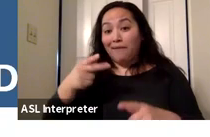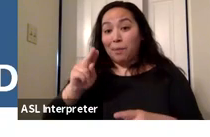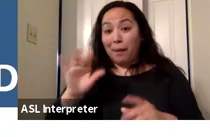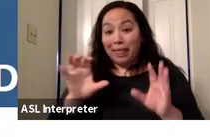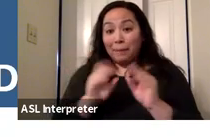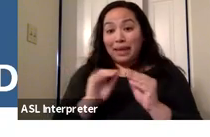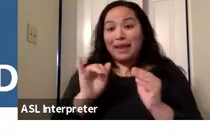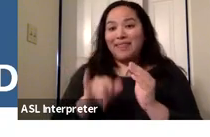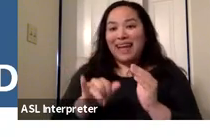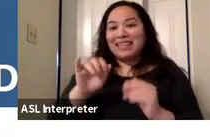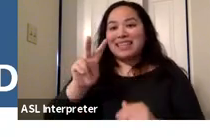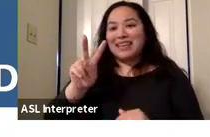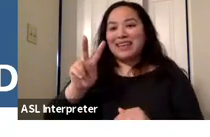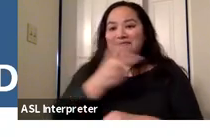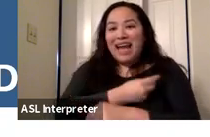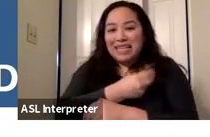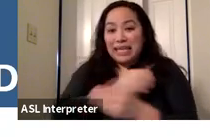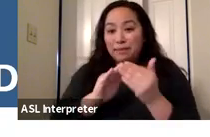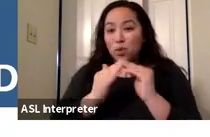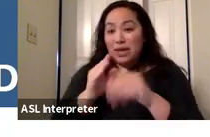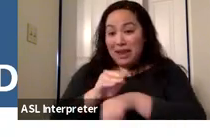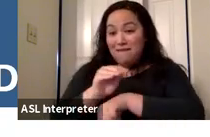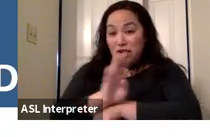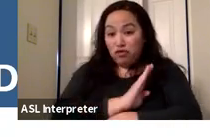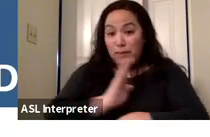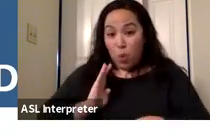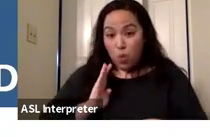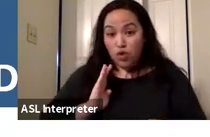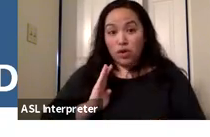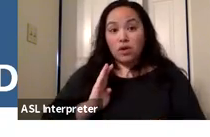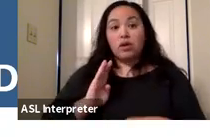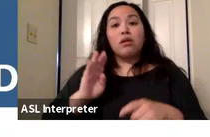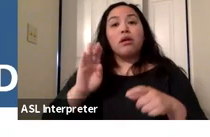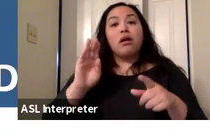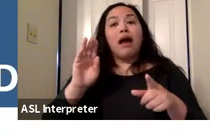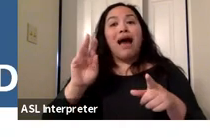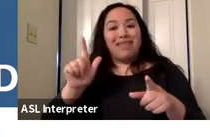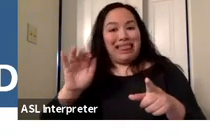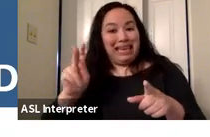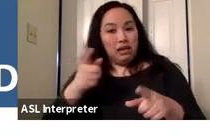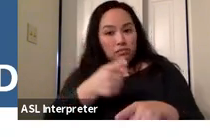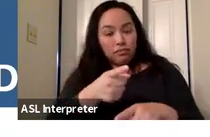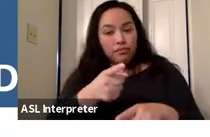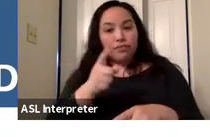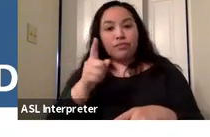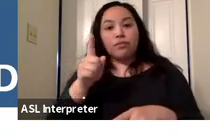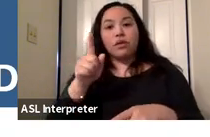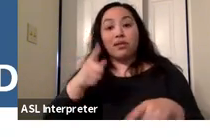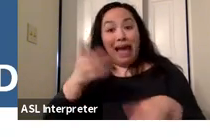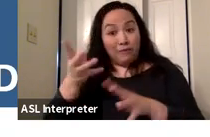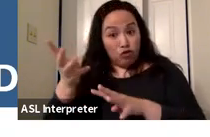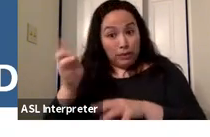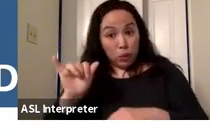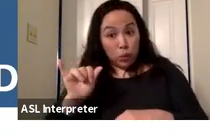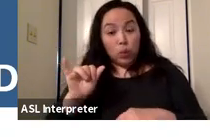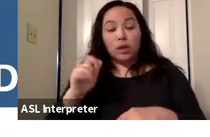vaccine community advisory board and that is the URL there it is live streamed as well so please do